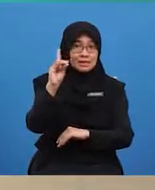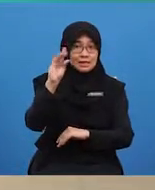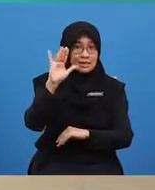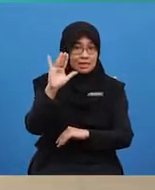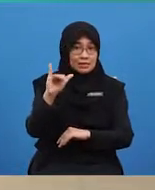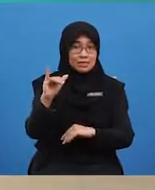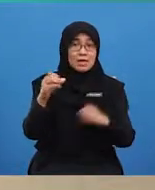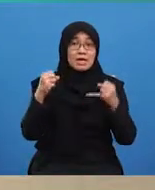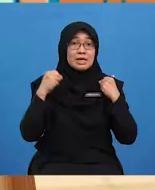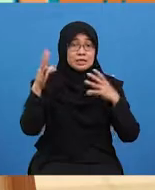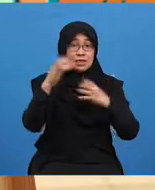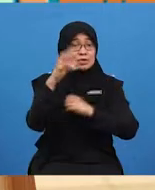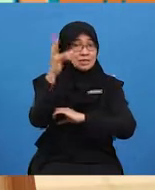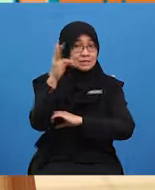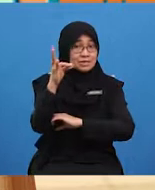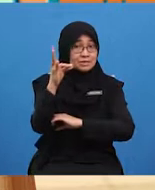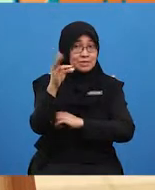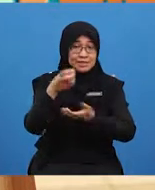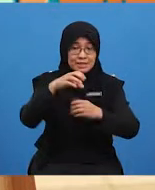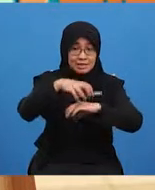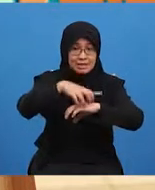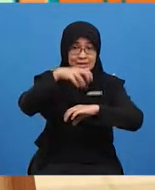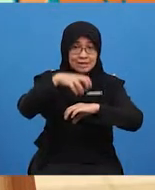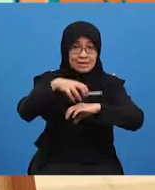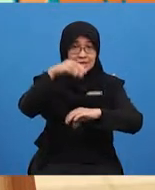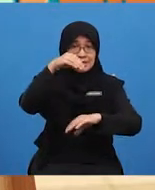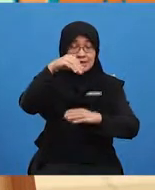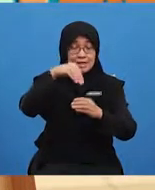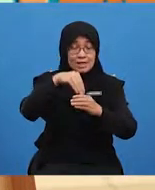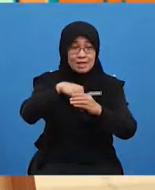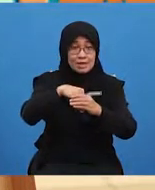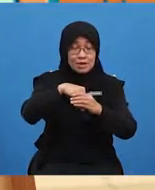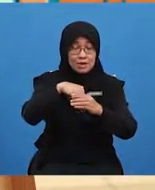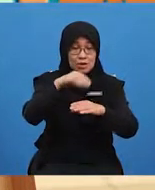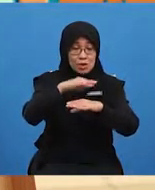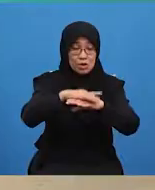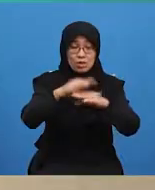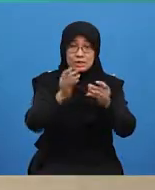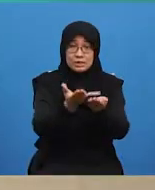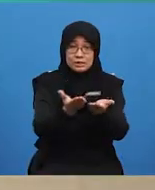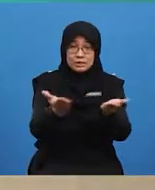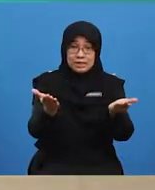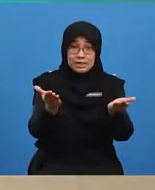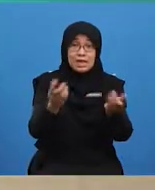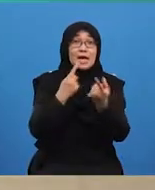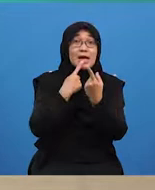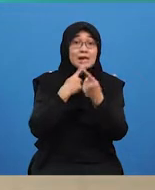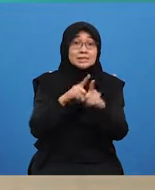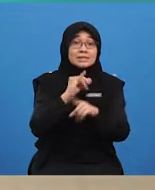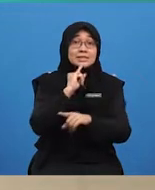cupcakes on his tray. So, the correct answer for this question is no.